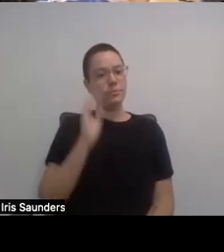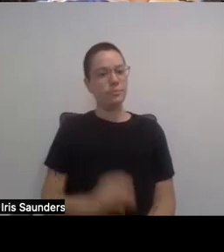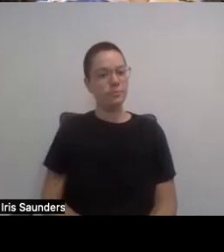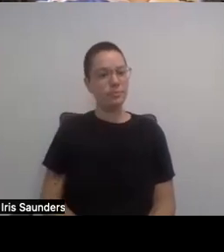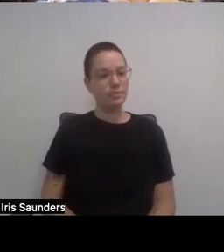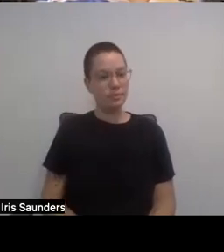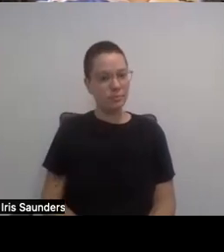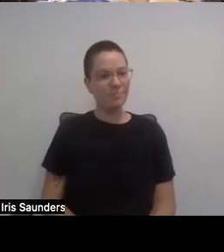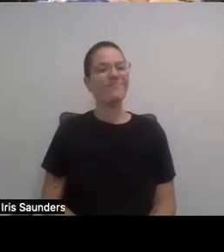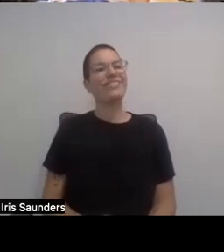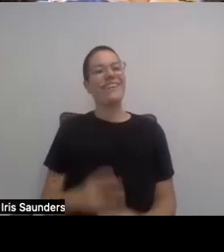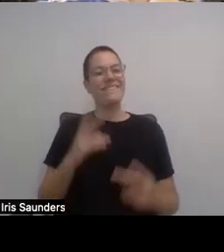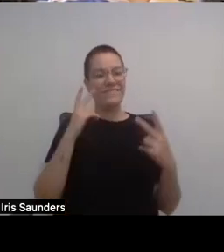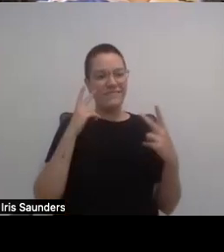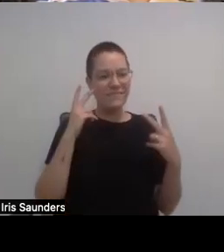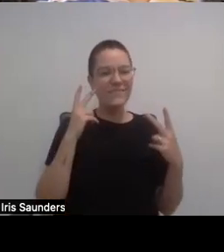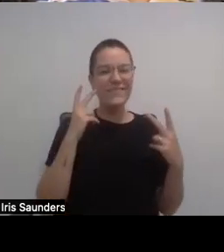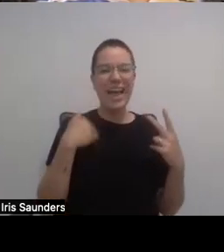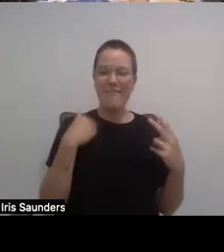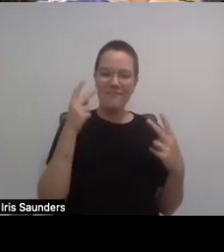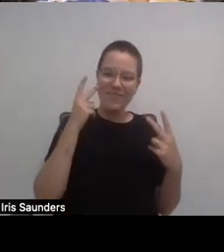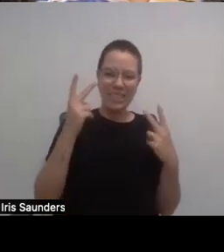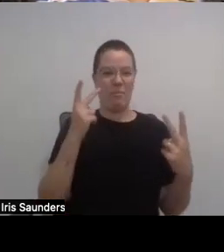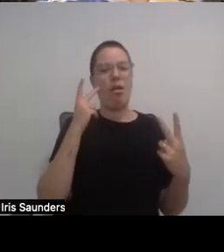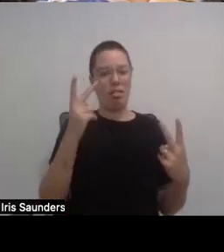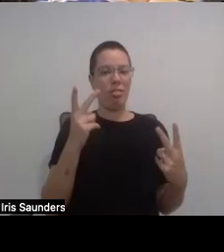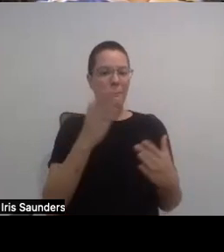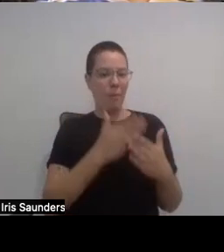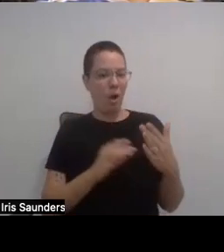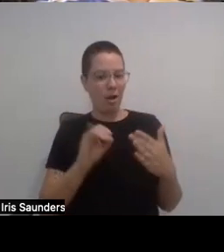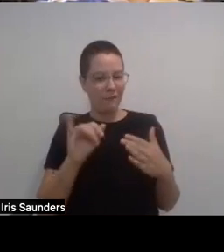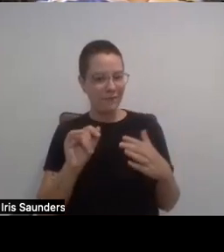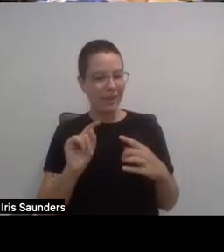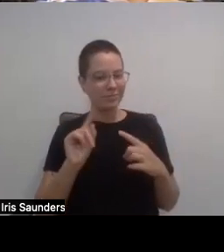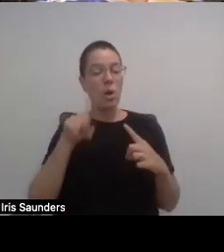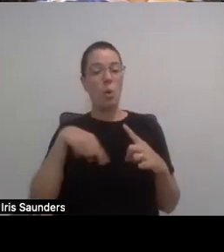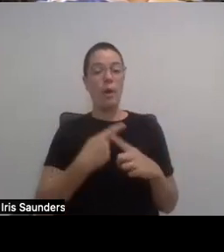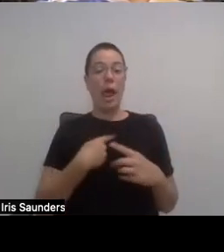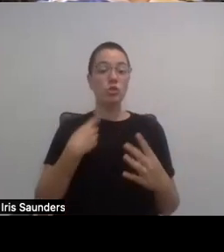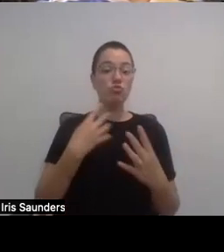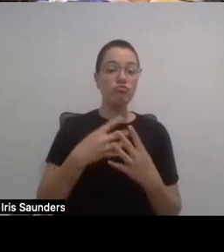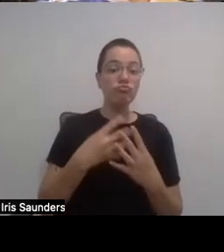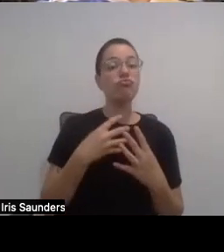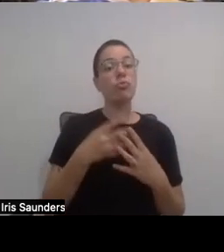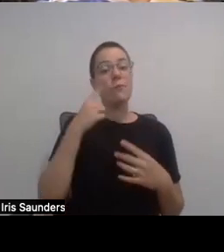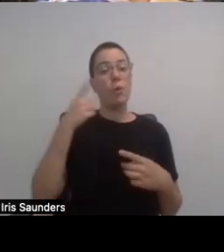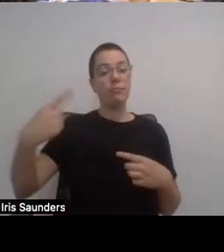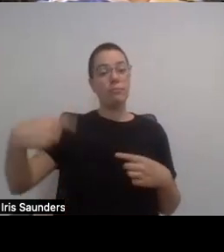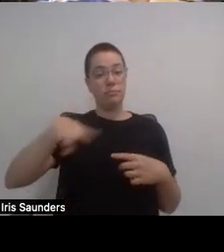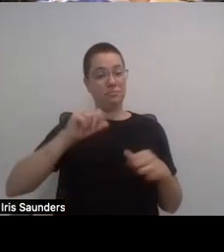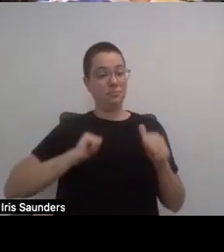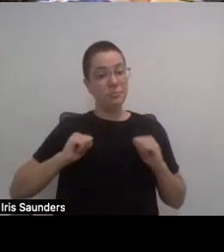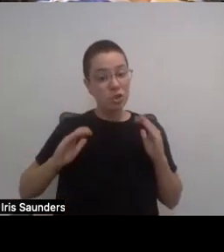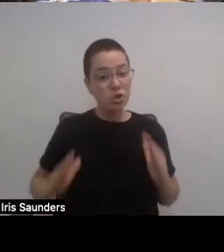invisible aspect of it. And so when I did screenings, community screenings, one of my mentees